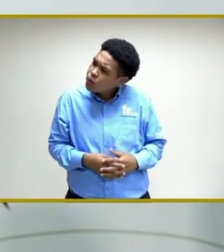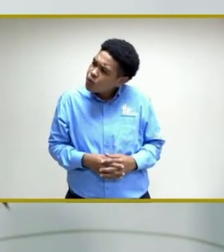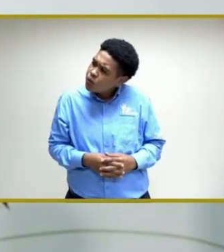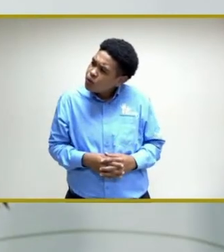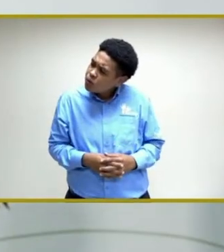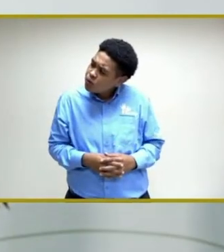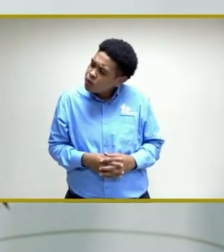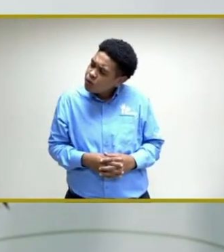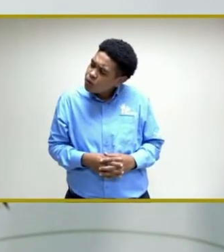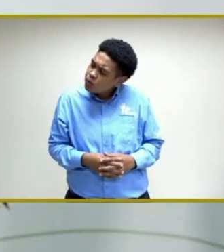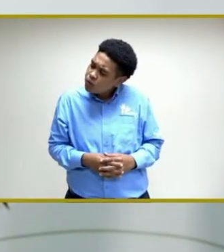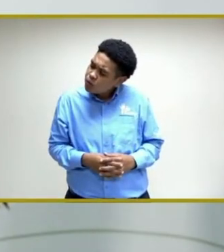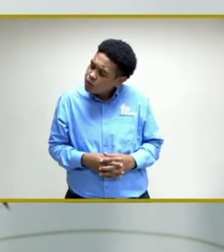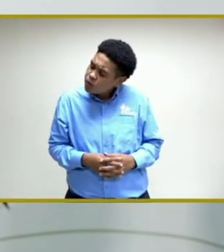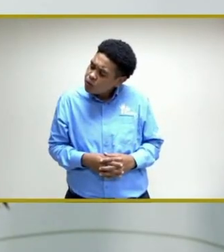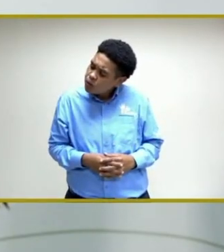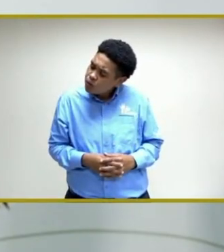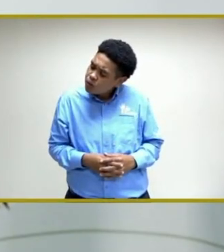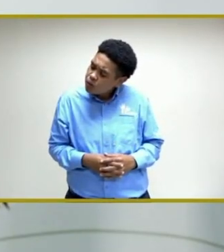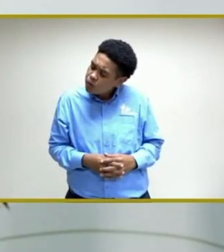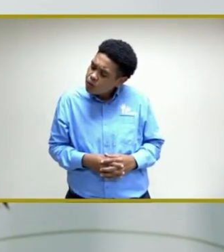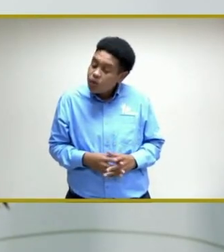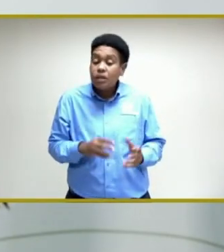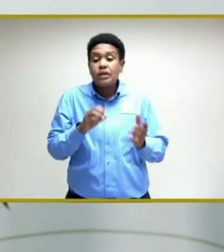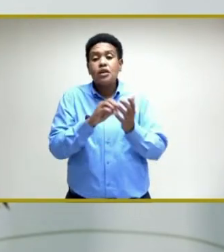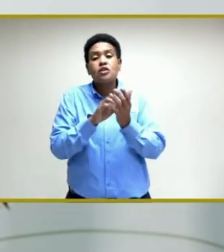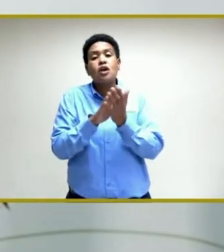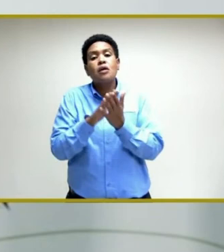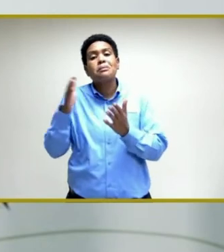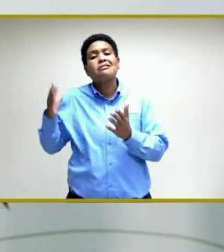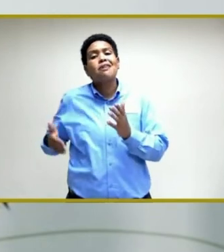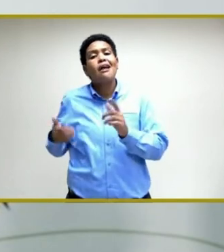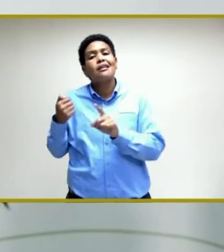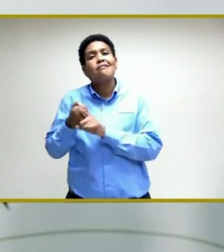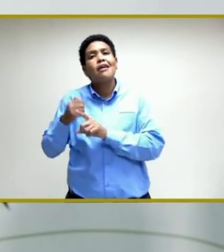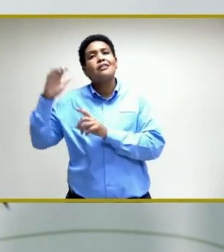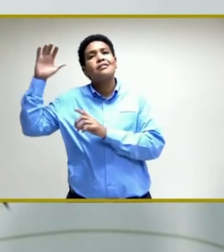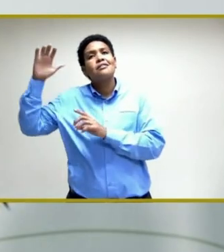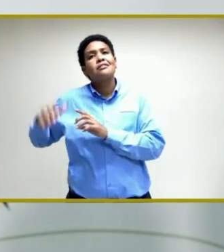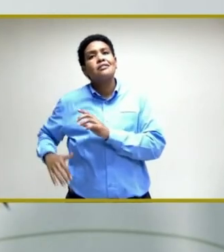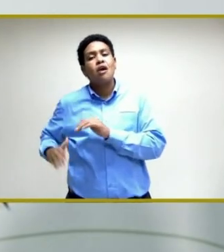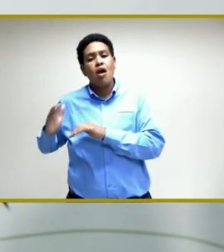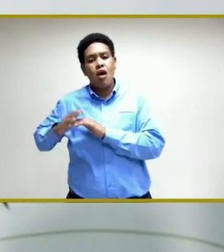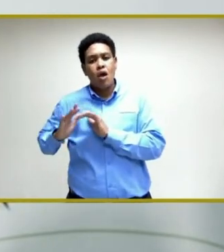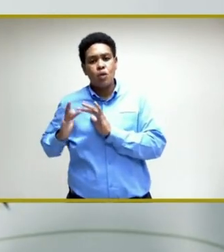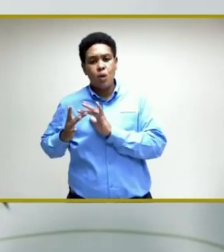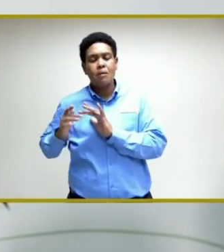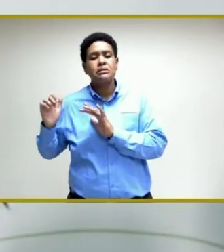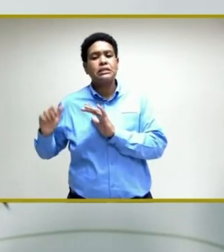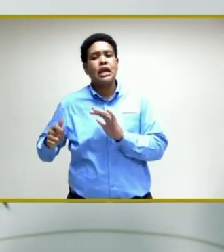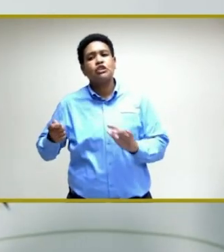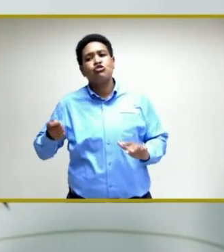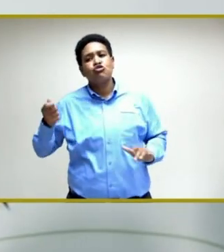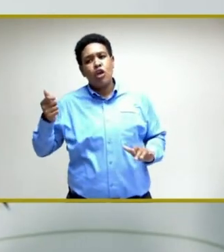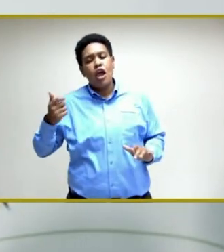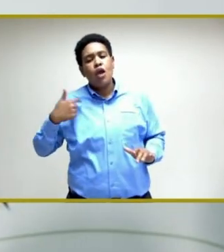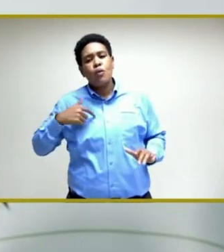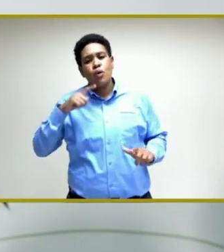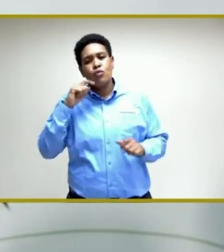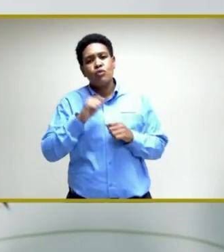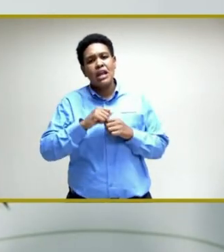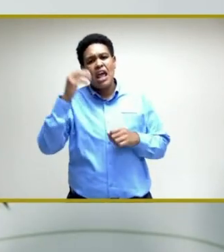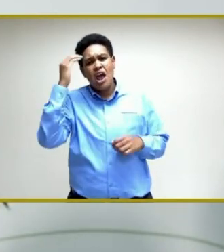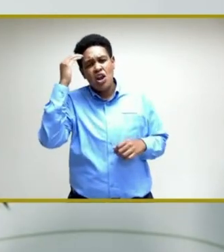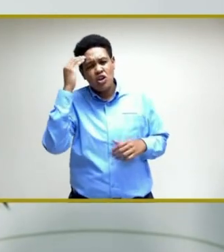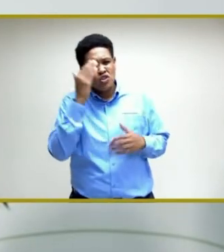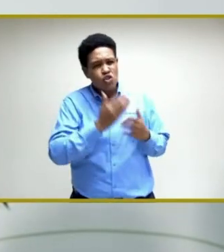the documentation of the side effects. Even though rare, yes, we do acknowledge that some